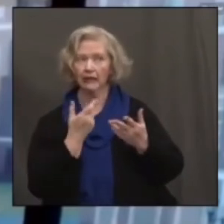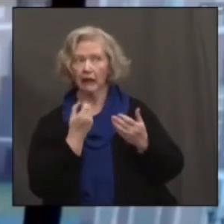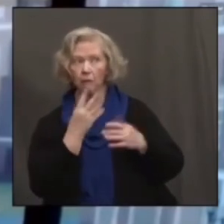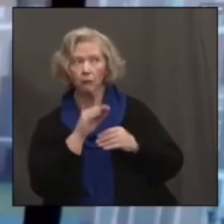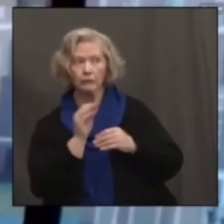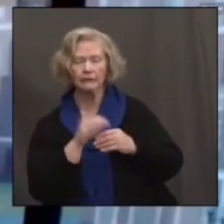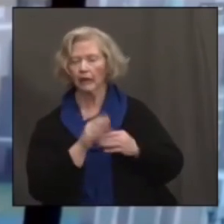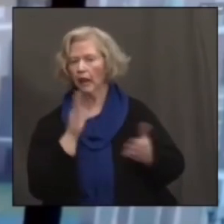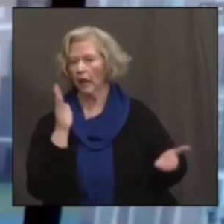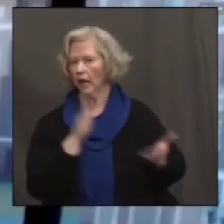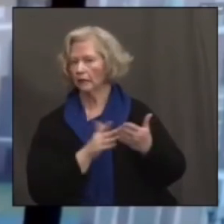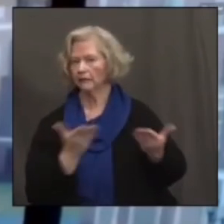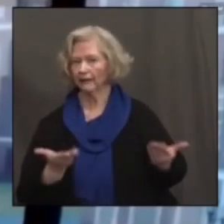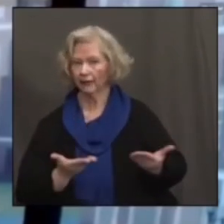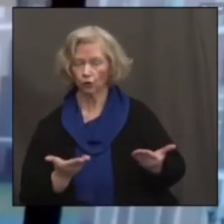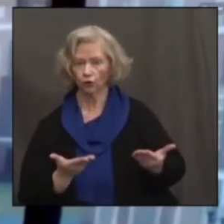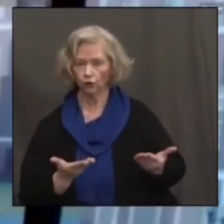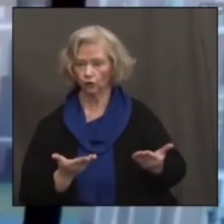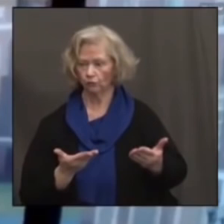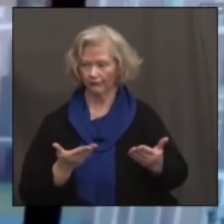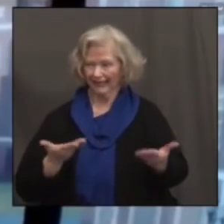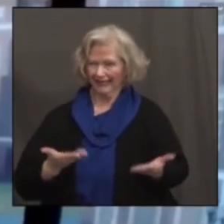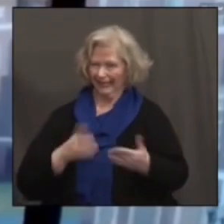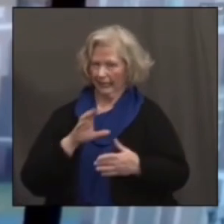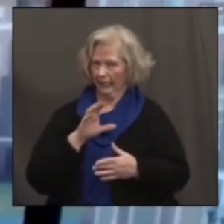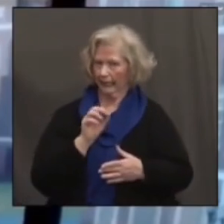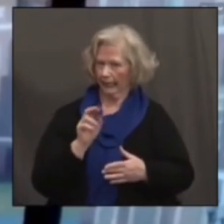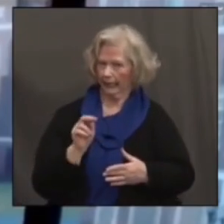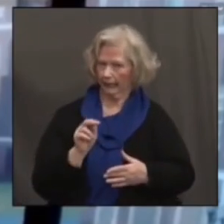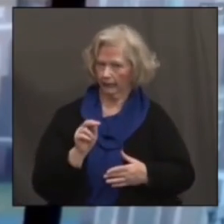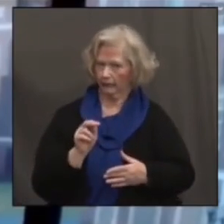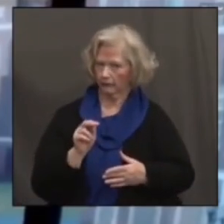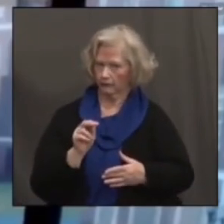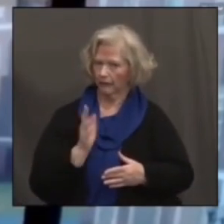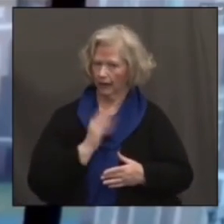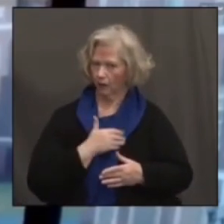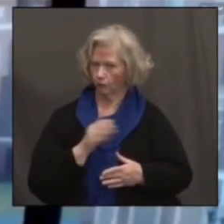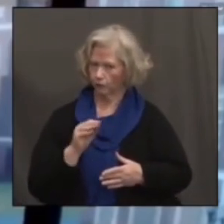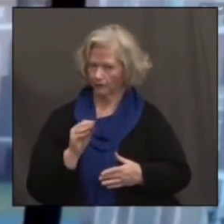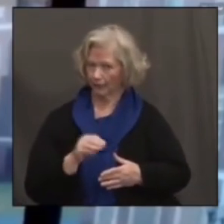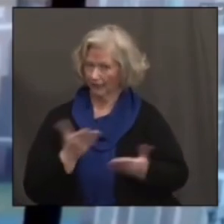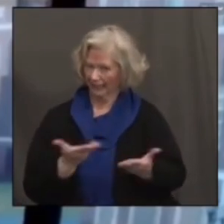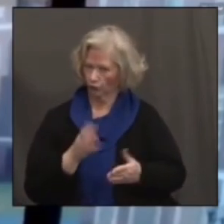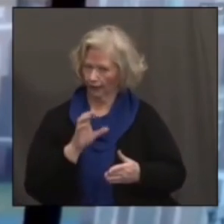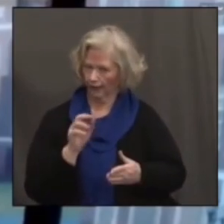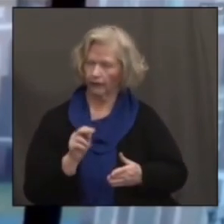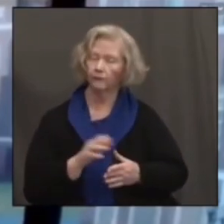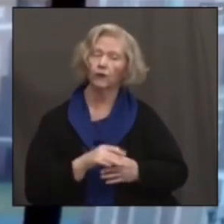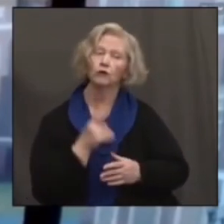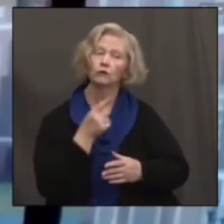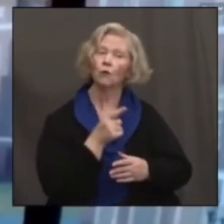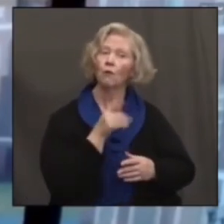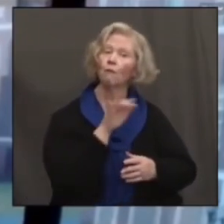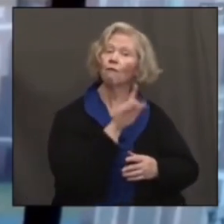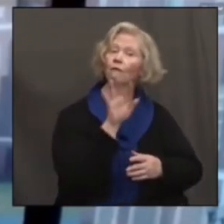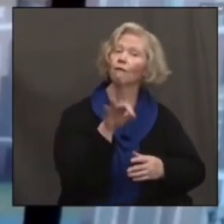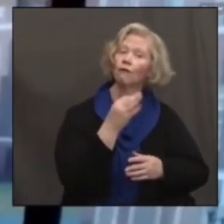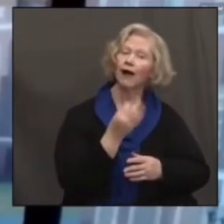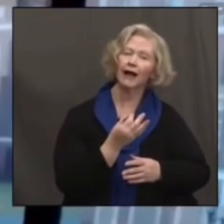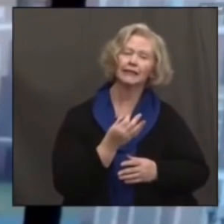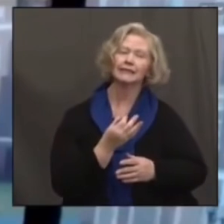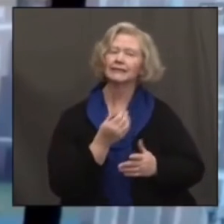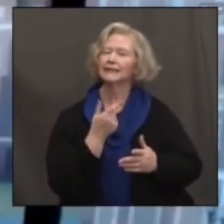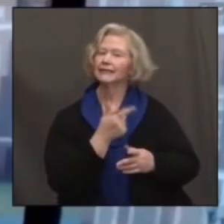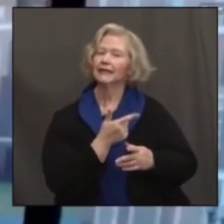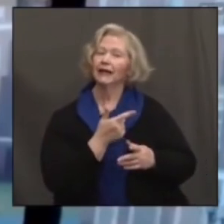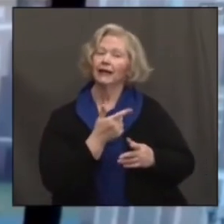you know, what the state of Connecticut is implementing at this moment. So the issue with France is, is that they haven't been able to roll